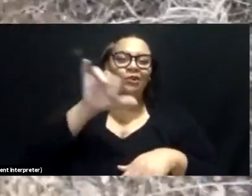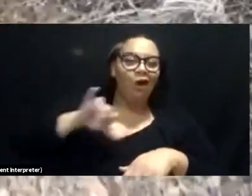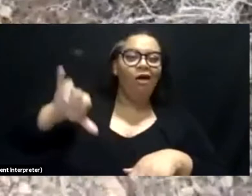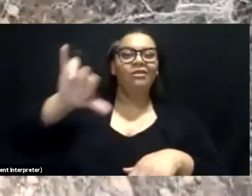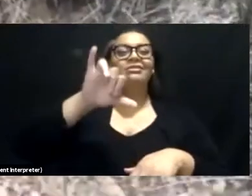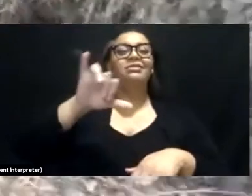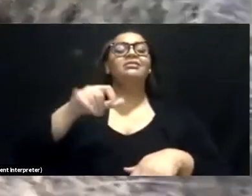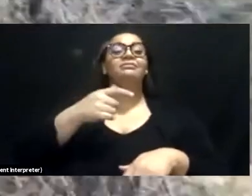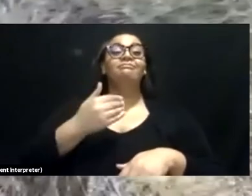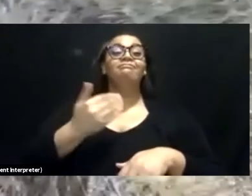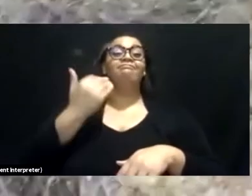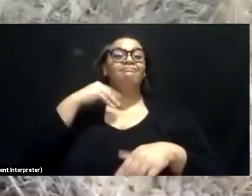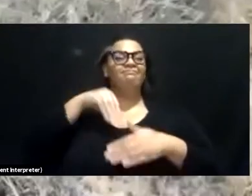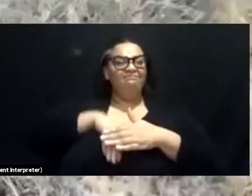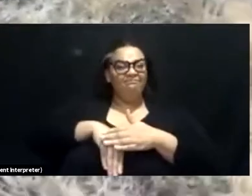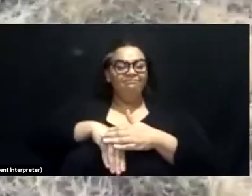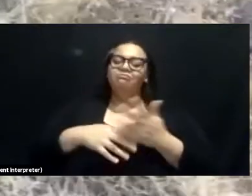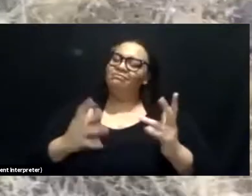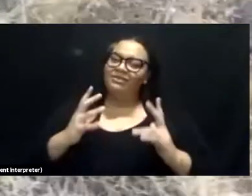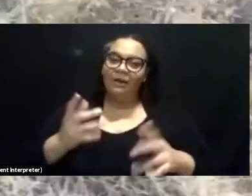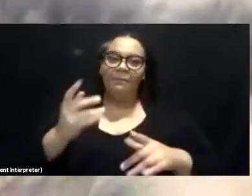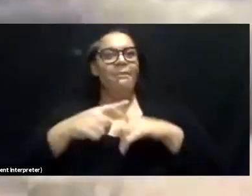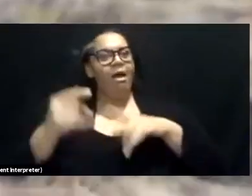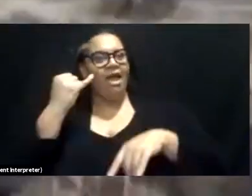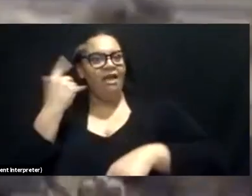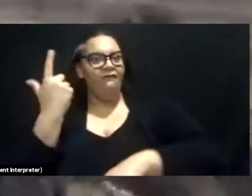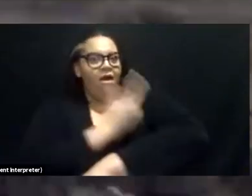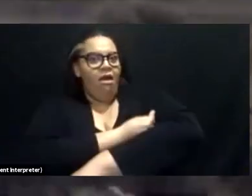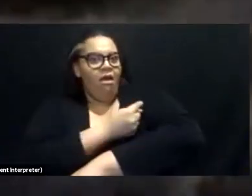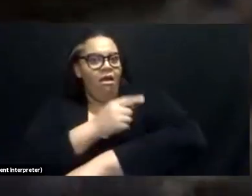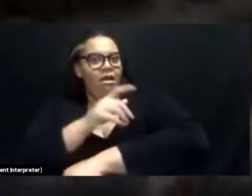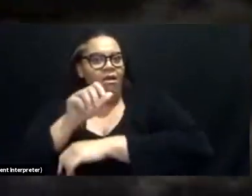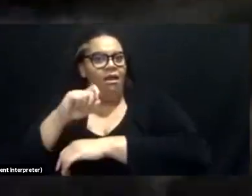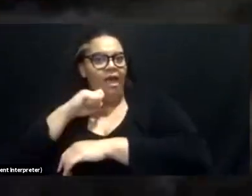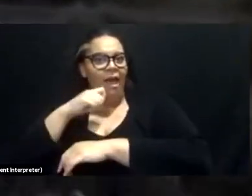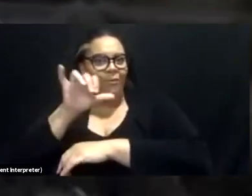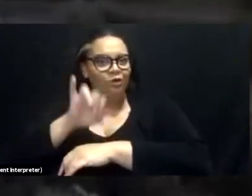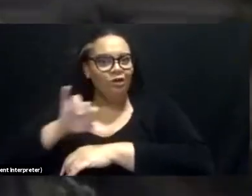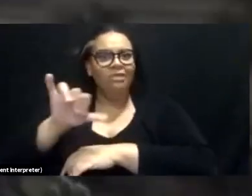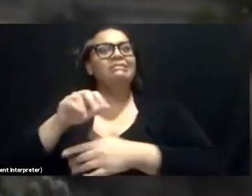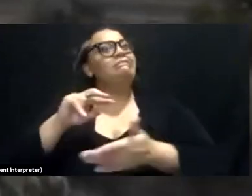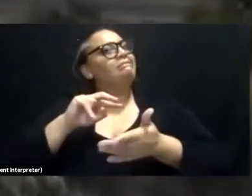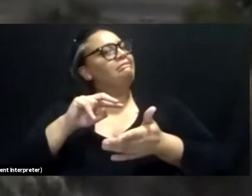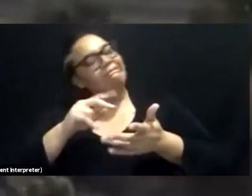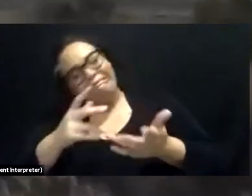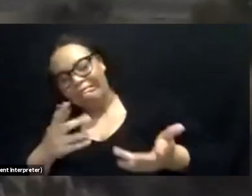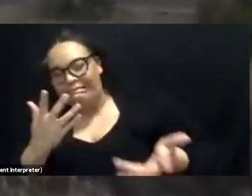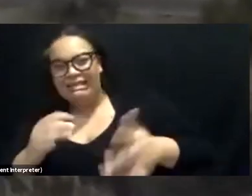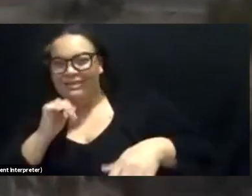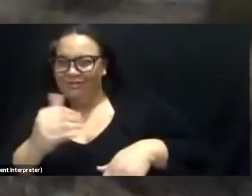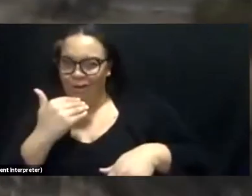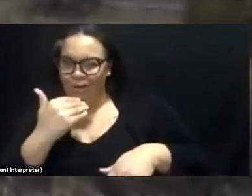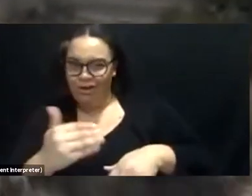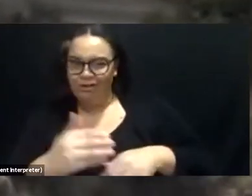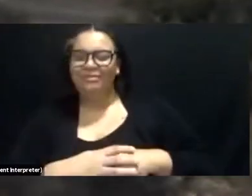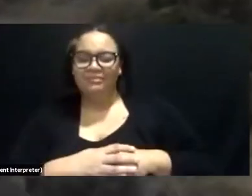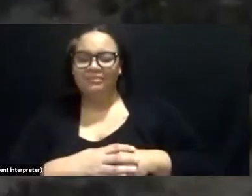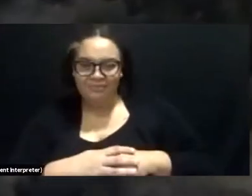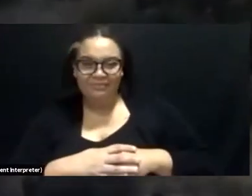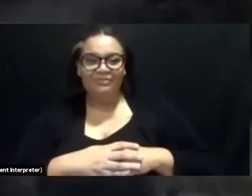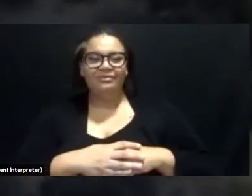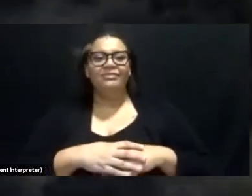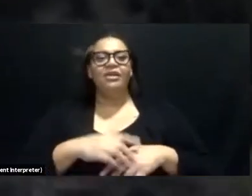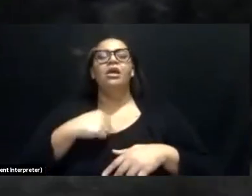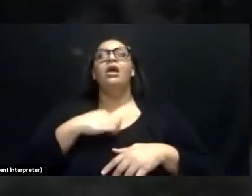applesauce in the arm, it would not feel very good. So the, the rattlesnake venom is not dangerous unless it's injected. I wish you guys could